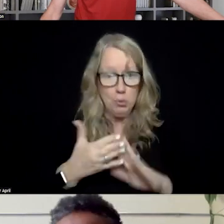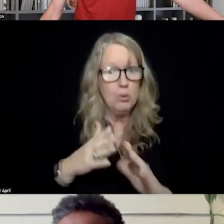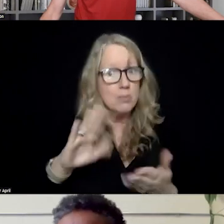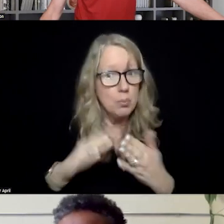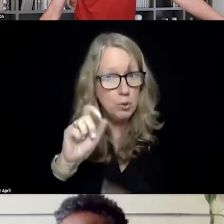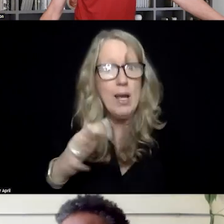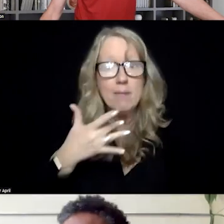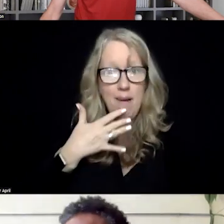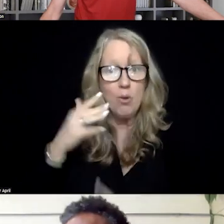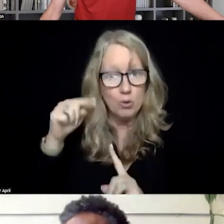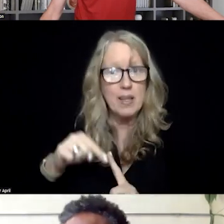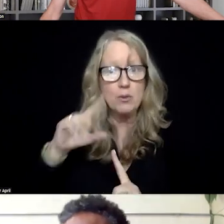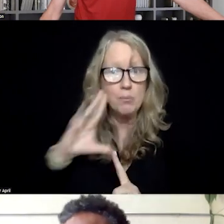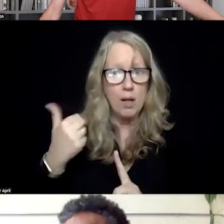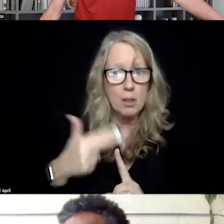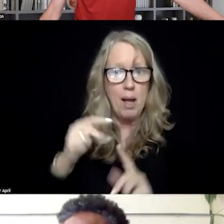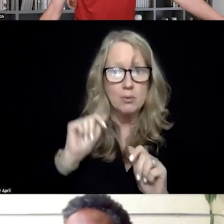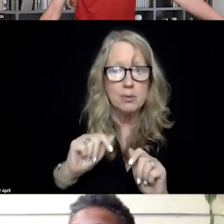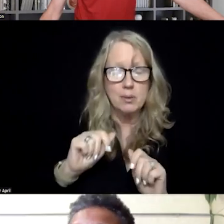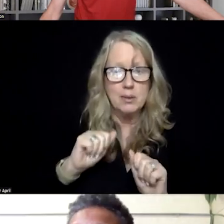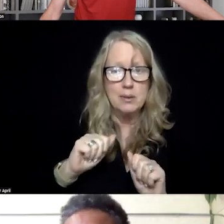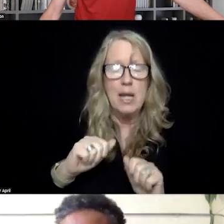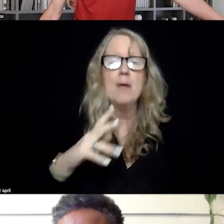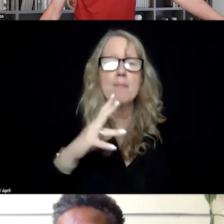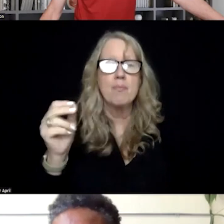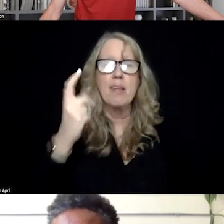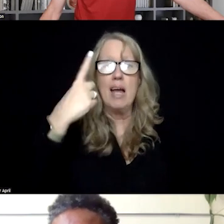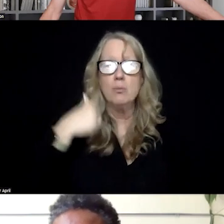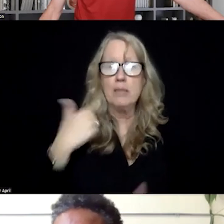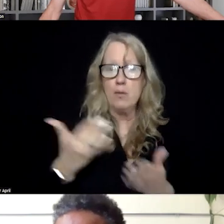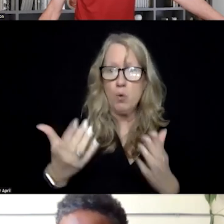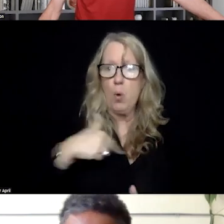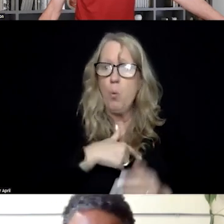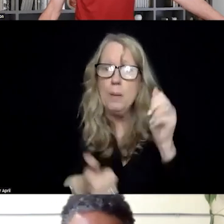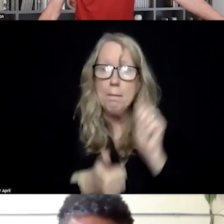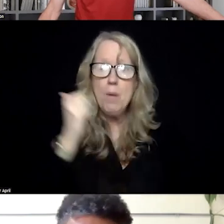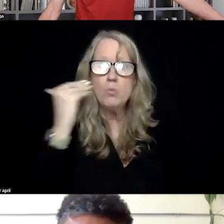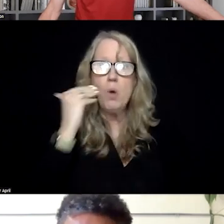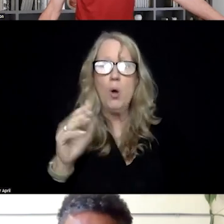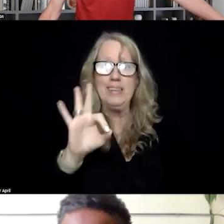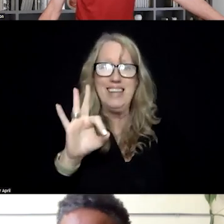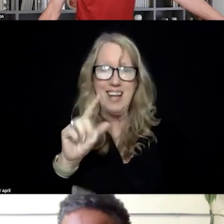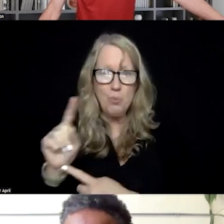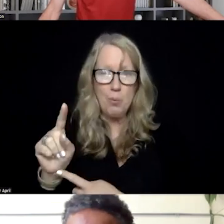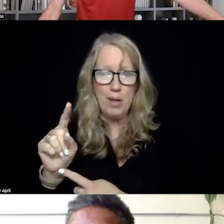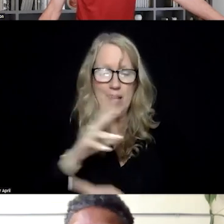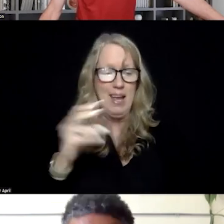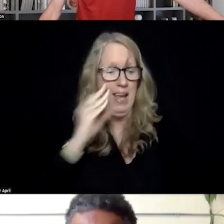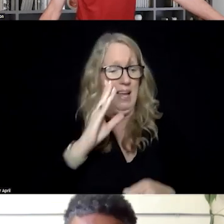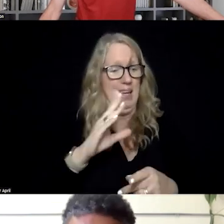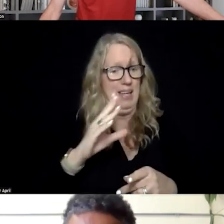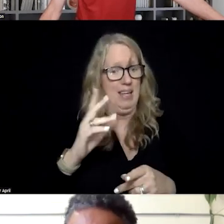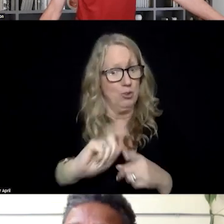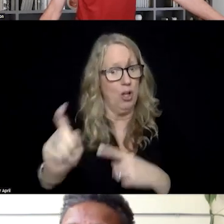color, what I'm speaking of, um, the resource we know most is 9-1-1 and calling 9-1-1